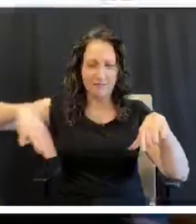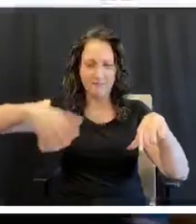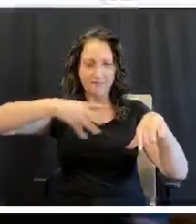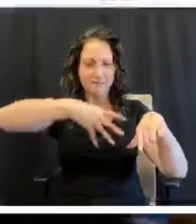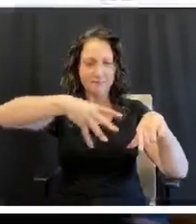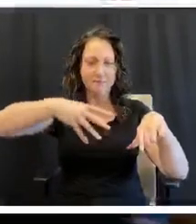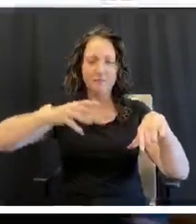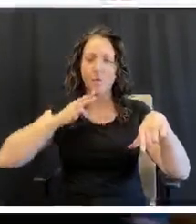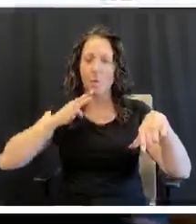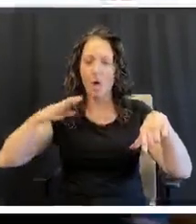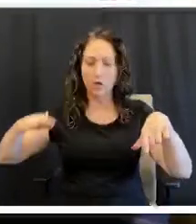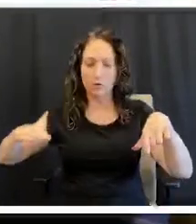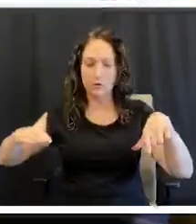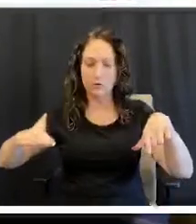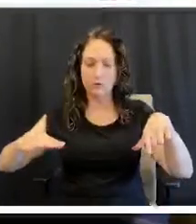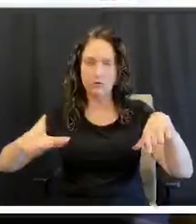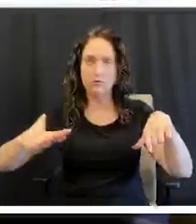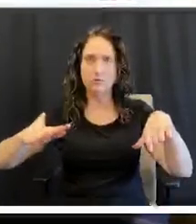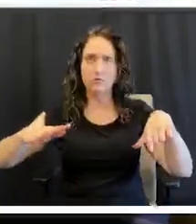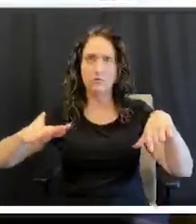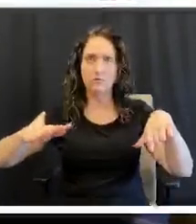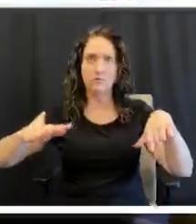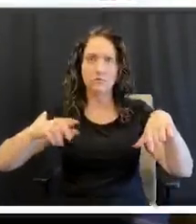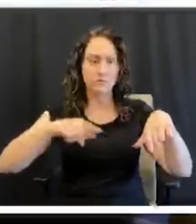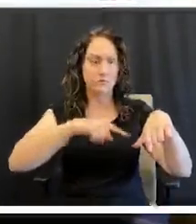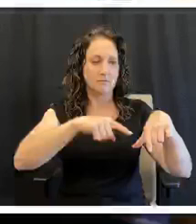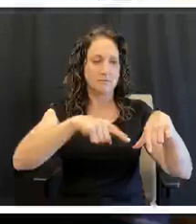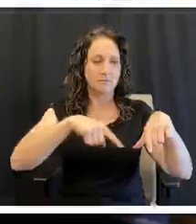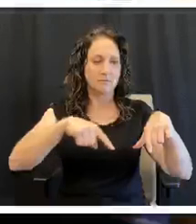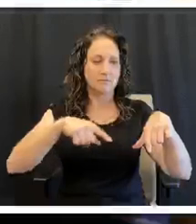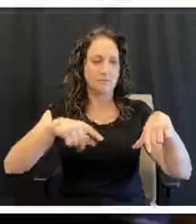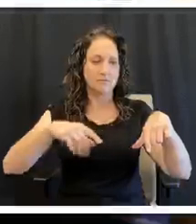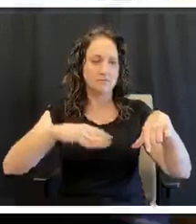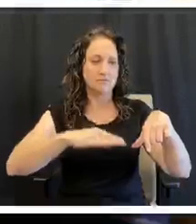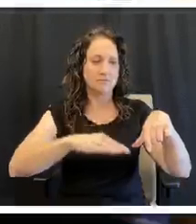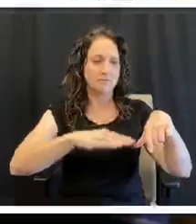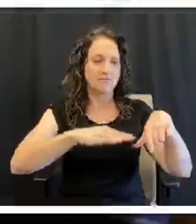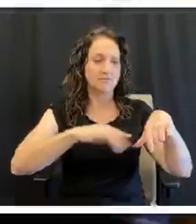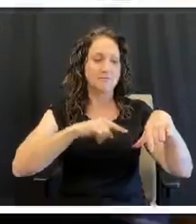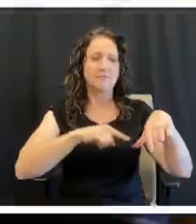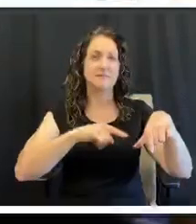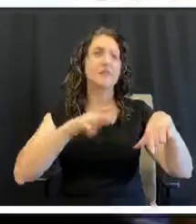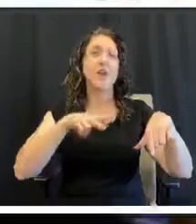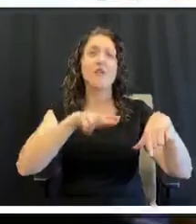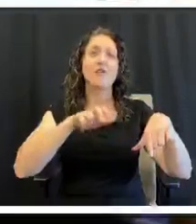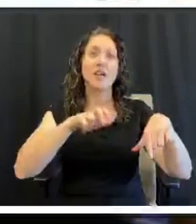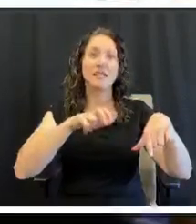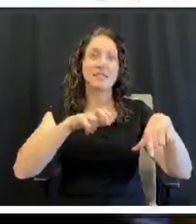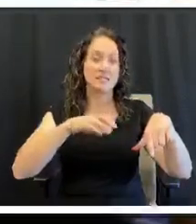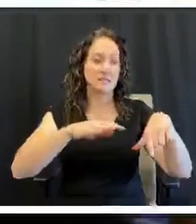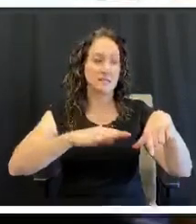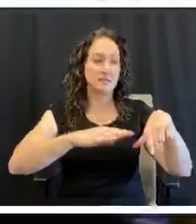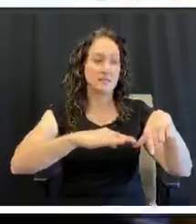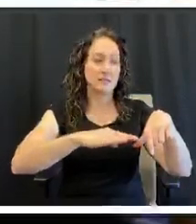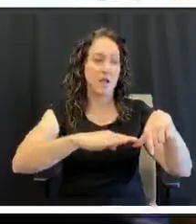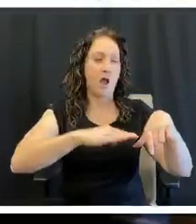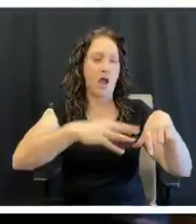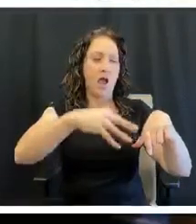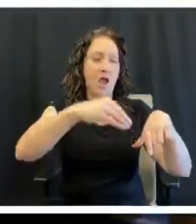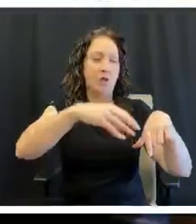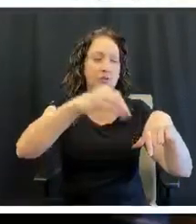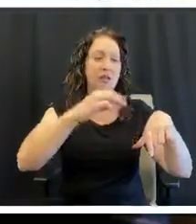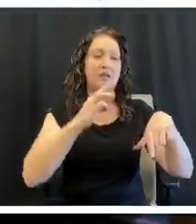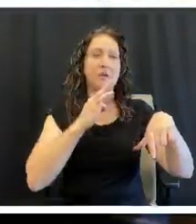point? Yeah. Well, happens is when it starts to freeze, it freezes on the outside and it forces the water